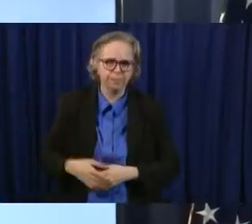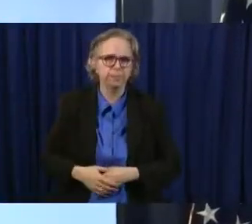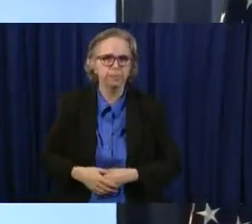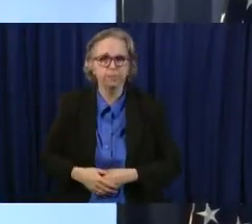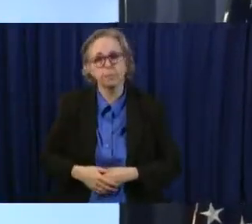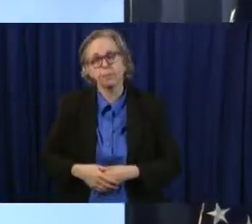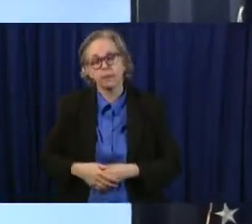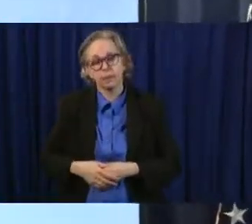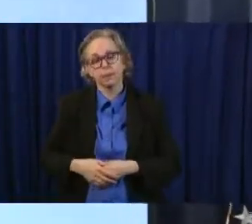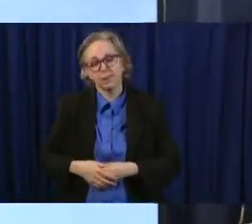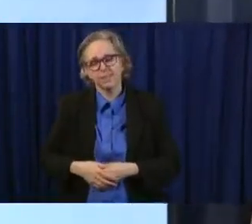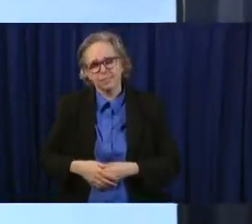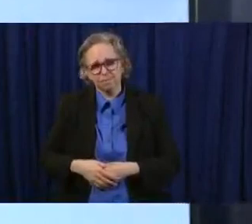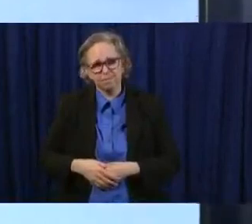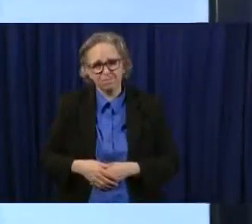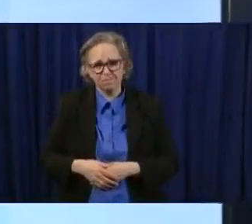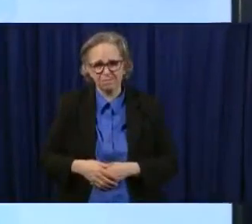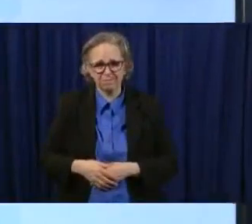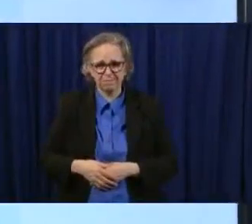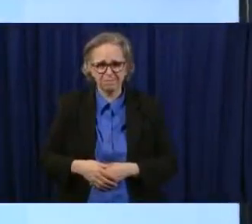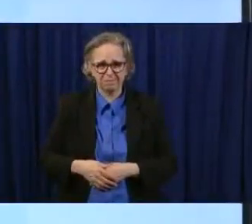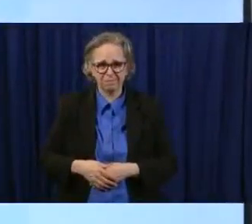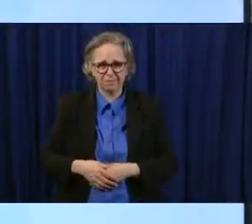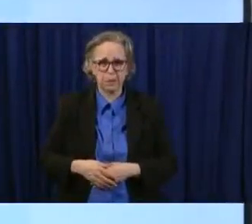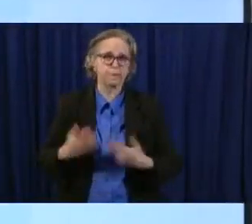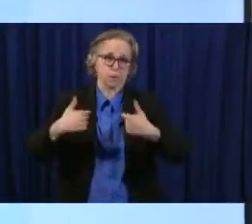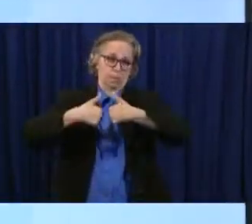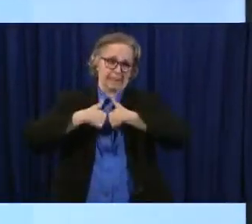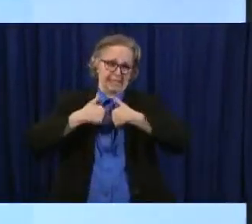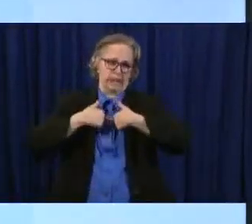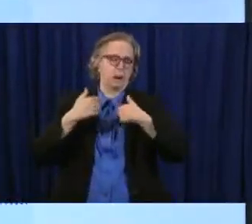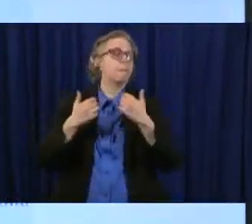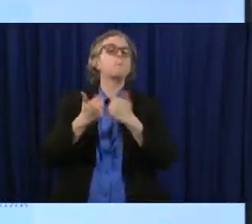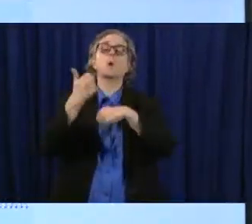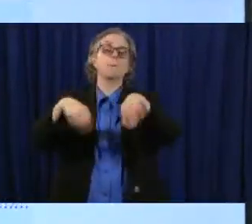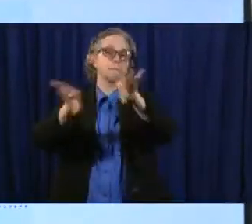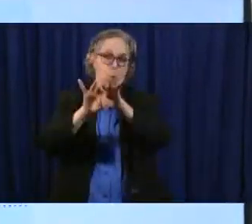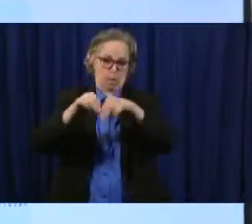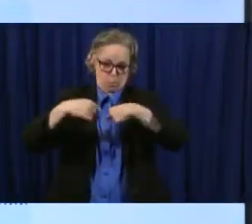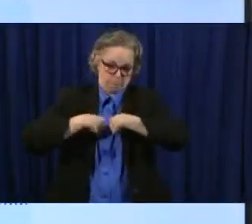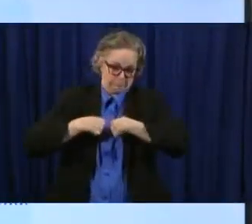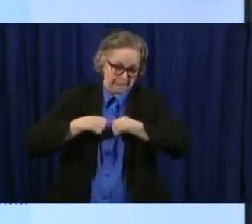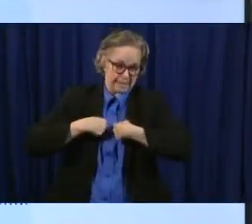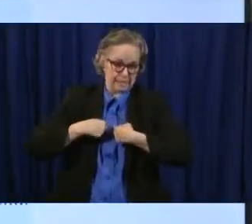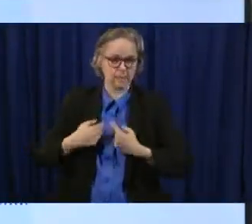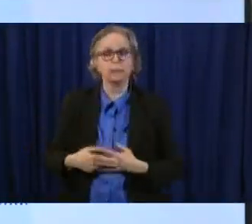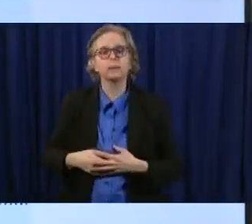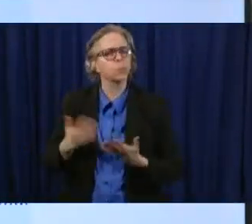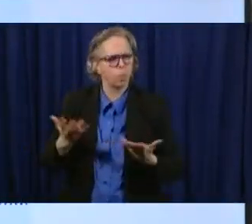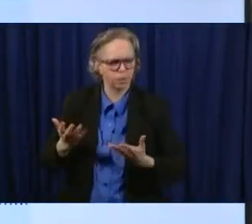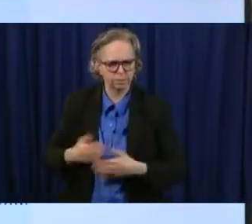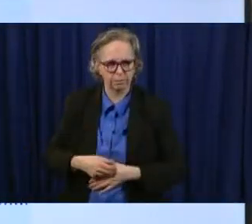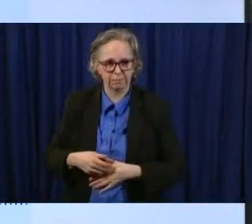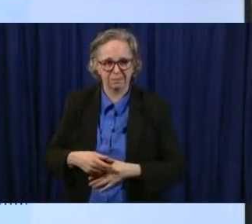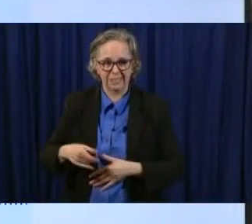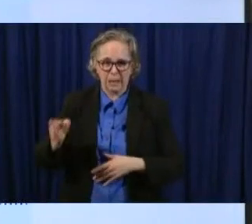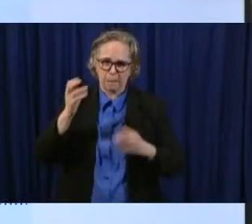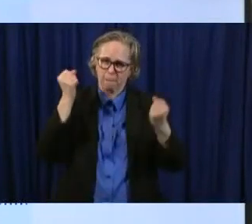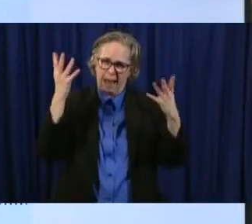things on here. But to me, the most important is, um, companies have found out that